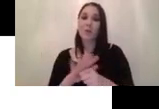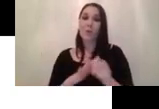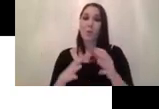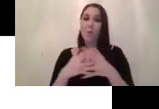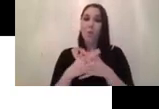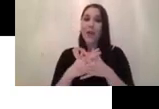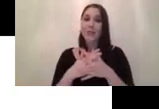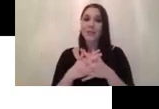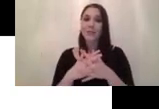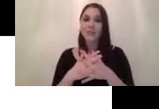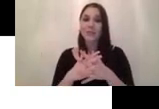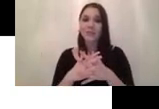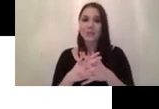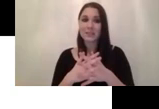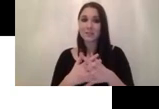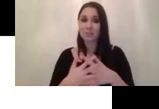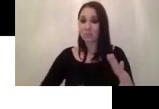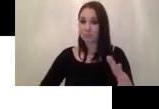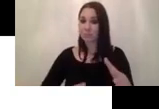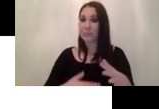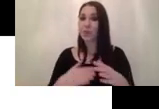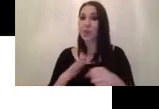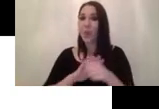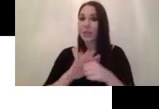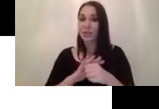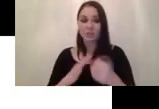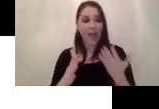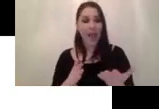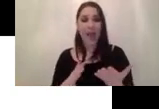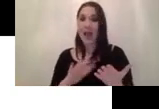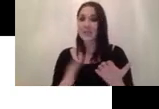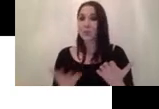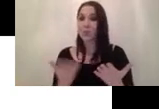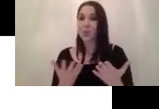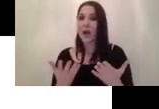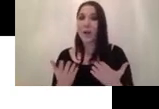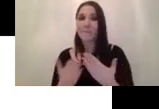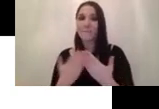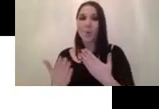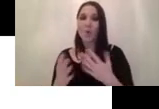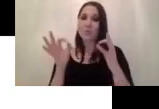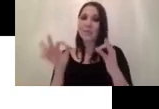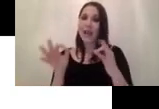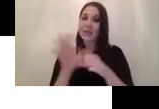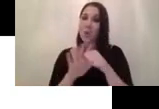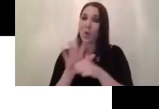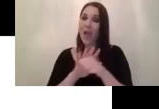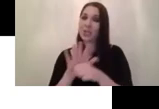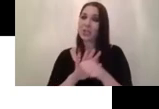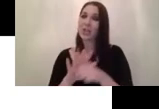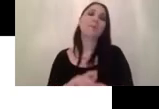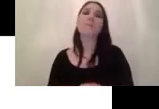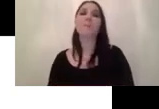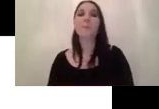orientation of the hand uh as well to get it give us a more precise location of the hand um